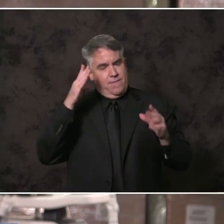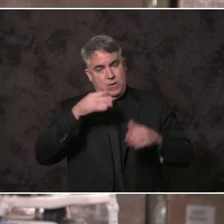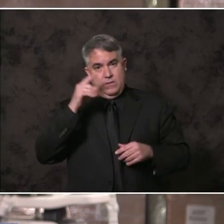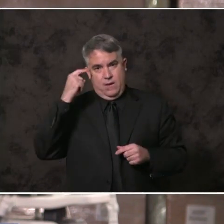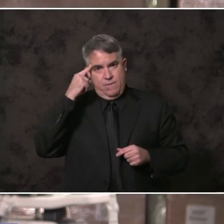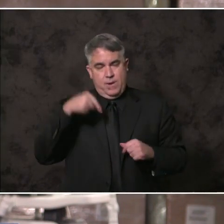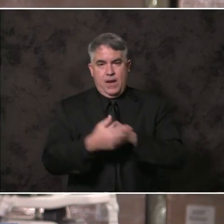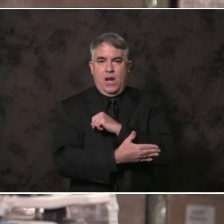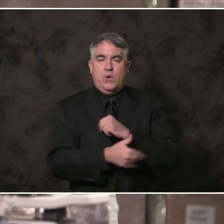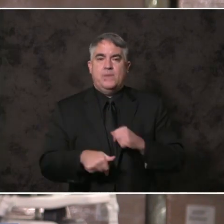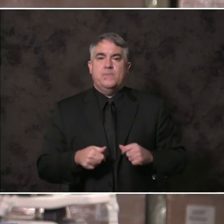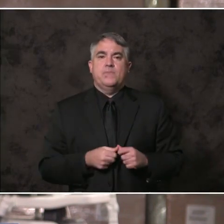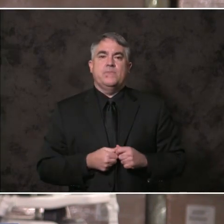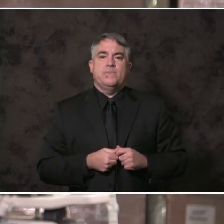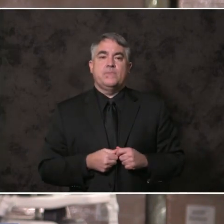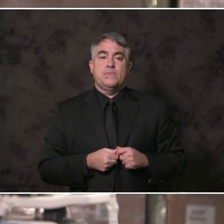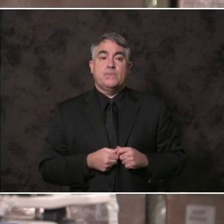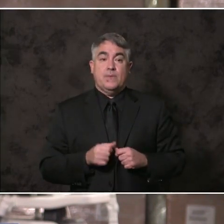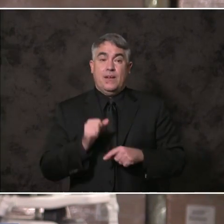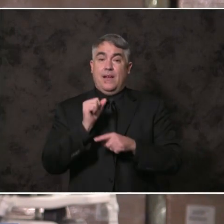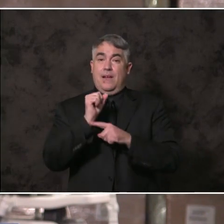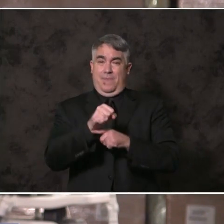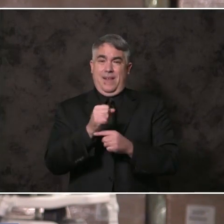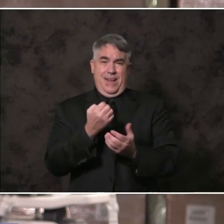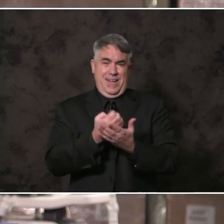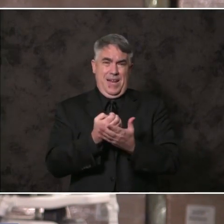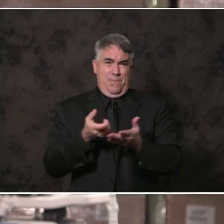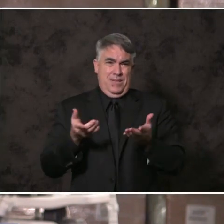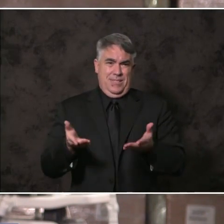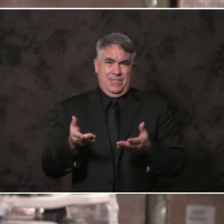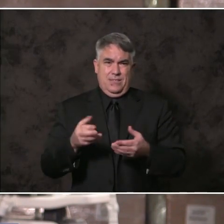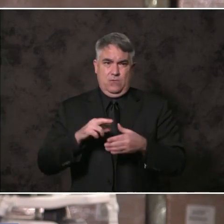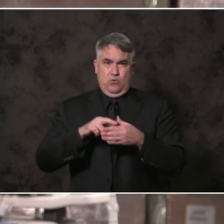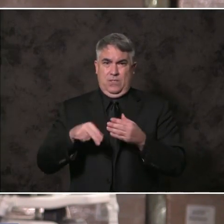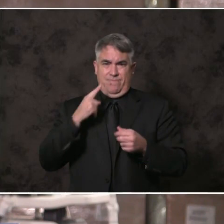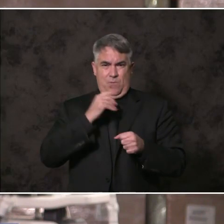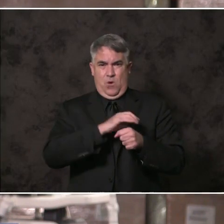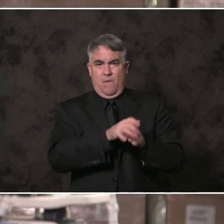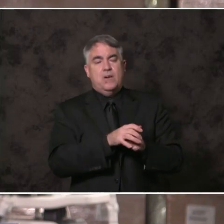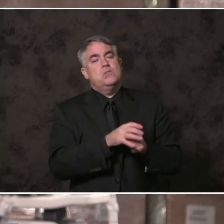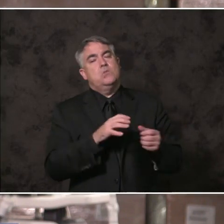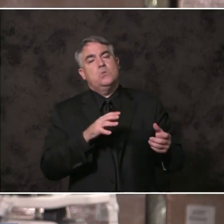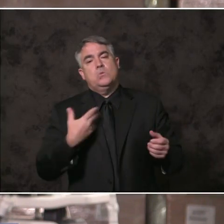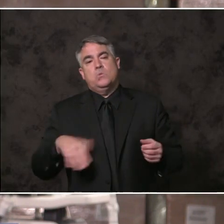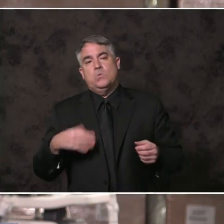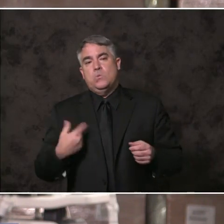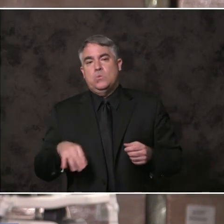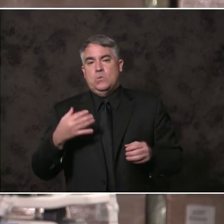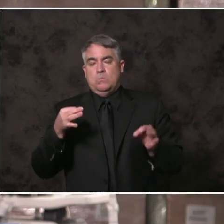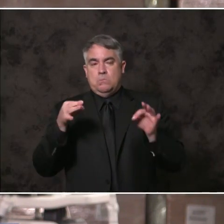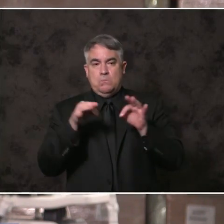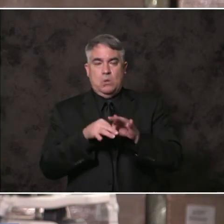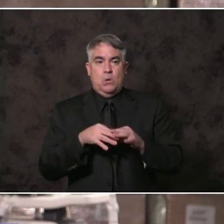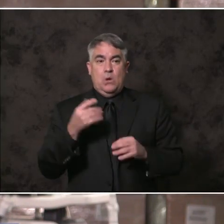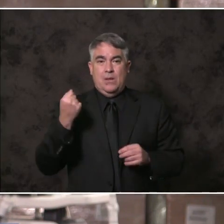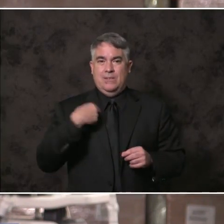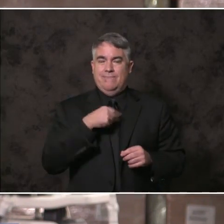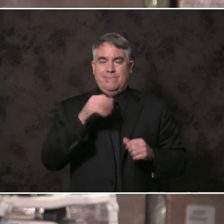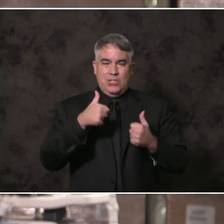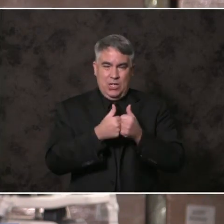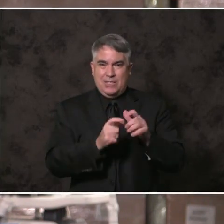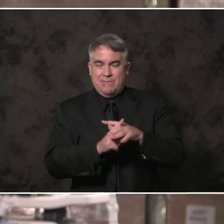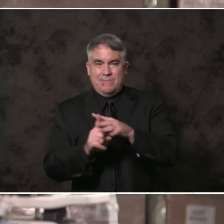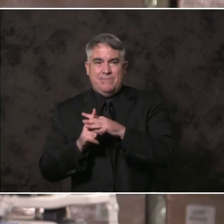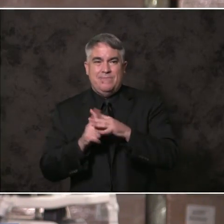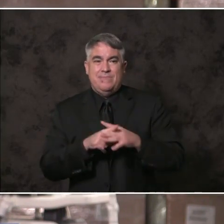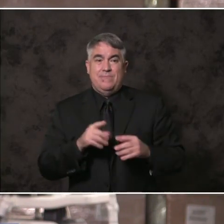Overcoming the economic consequences of COVID-19 remains one of our most critical challenges. San Diego's working people